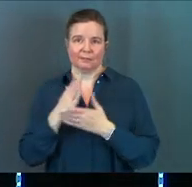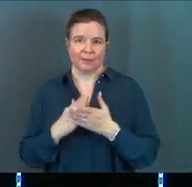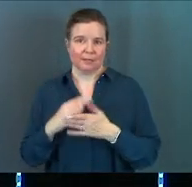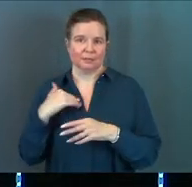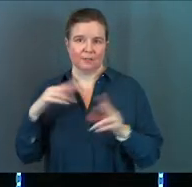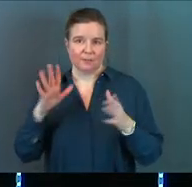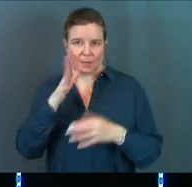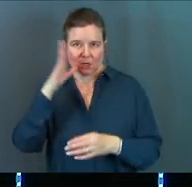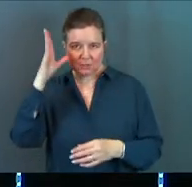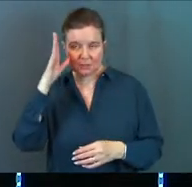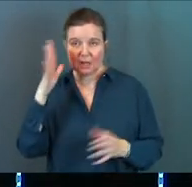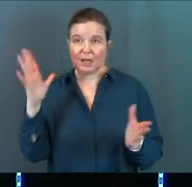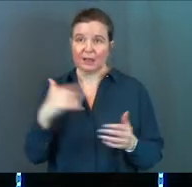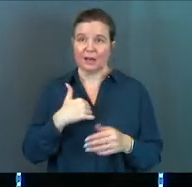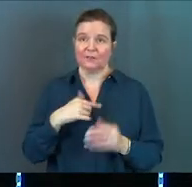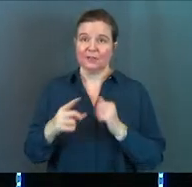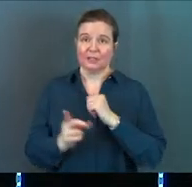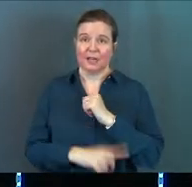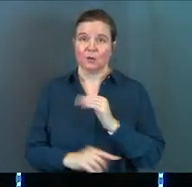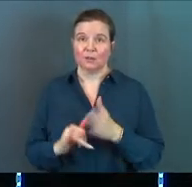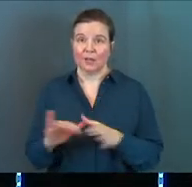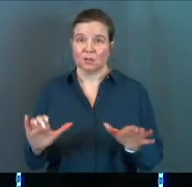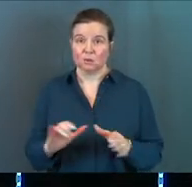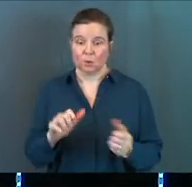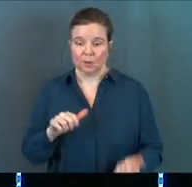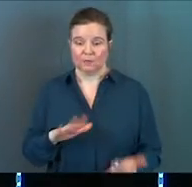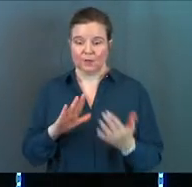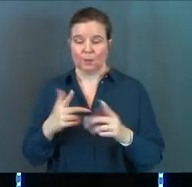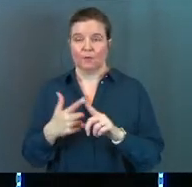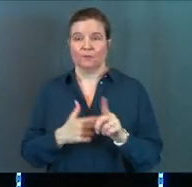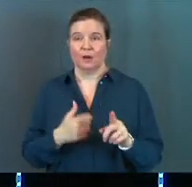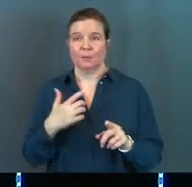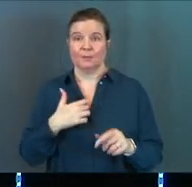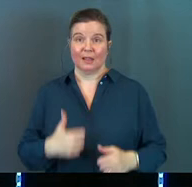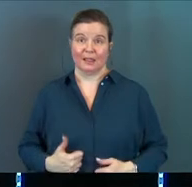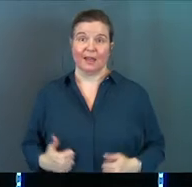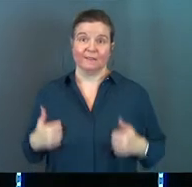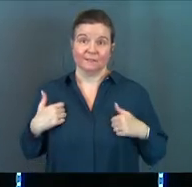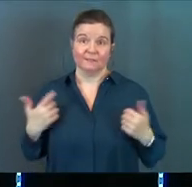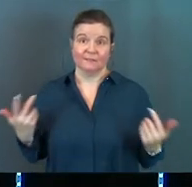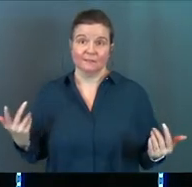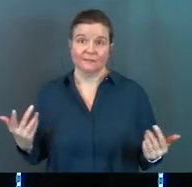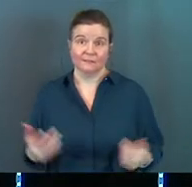parenting. And a lot of the consequences that they do face will come from life.